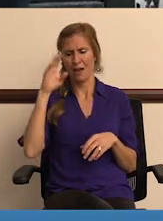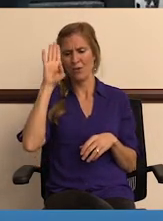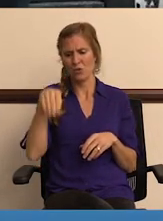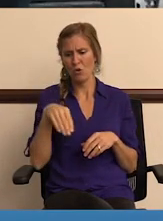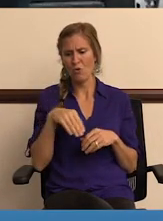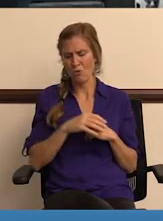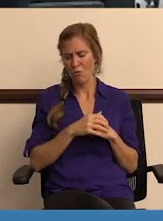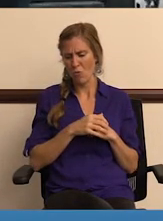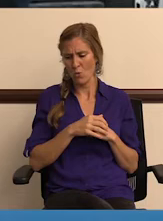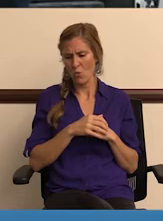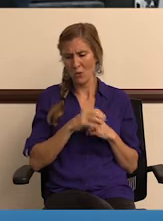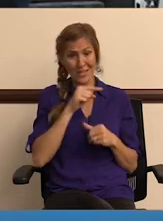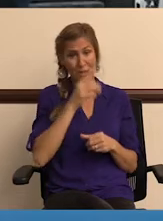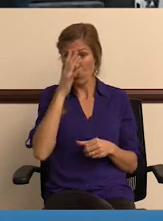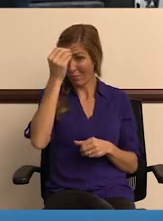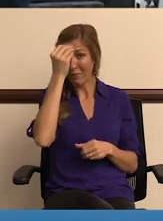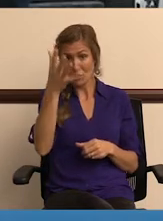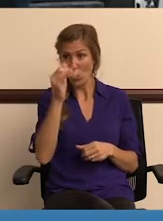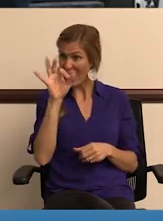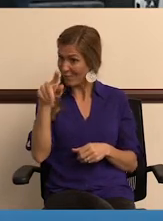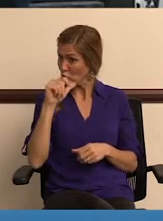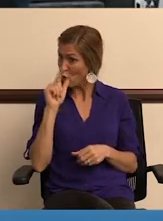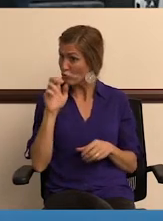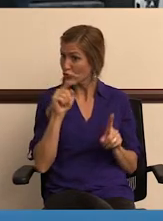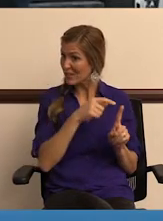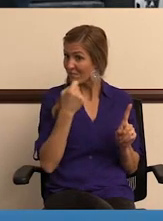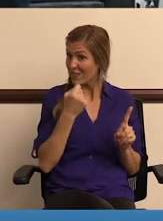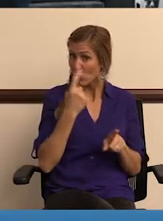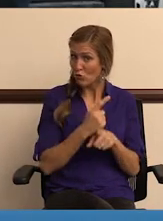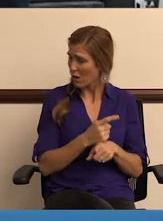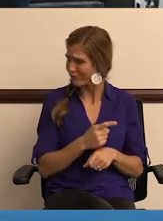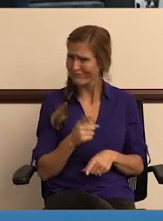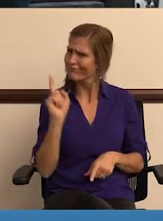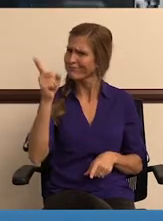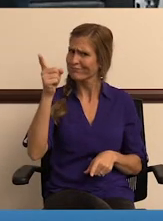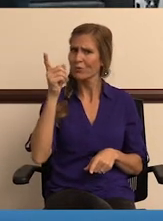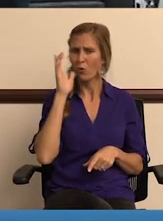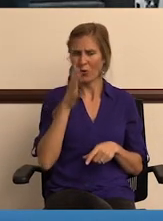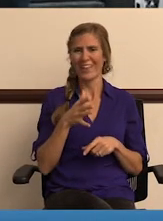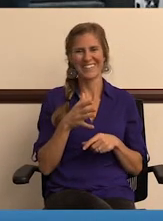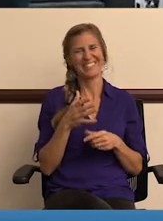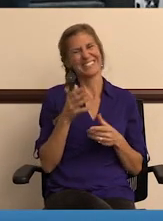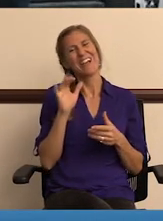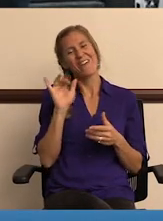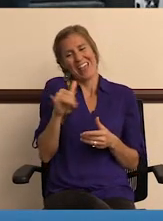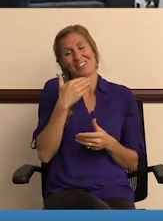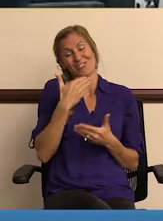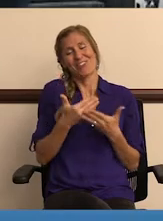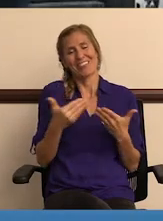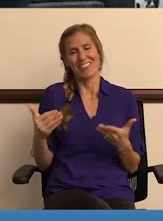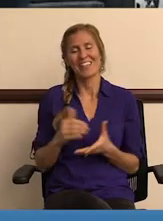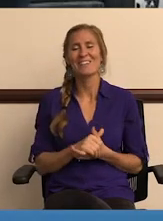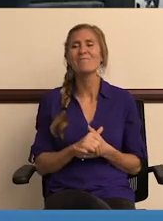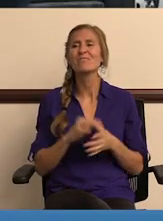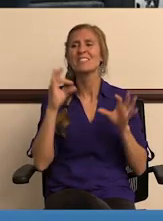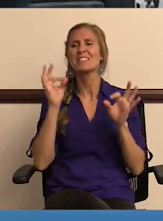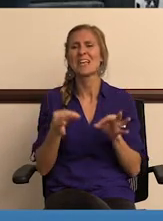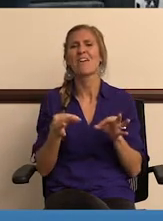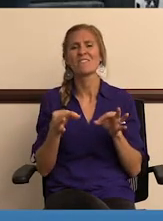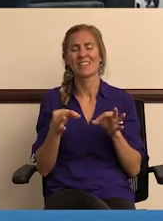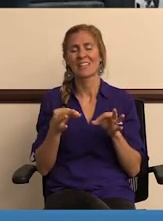and I know he'll let you know if you don't treat his equipment right, too. But it's good things.